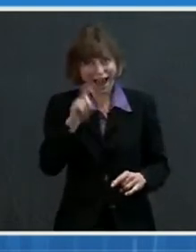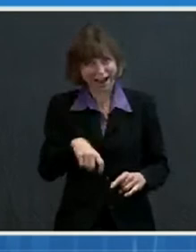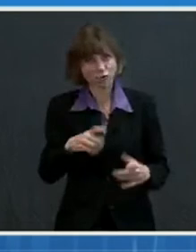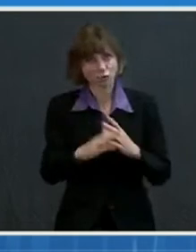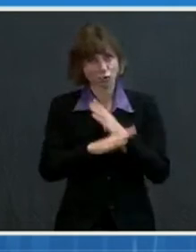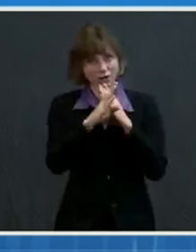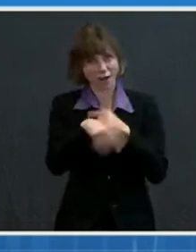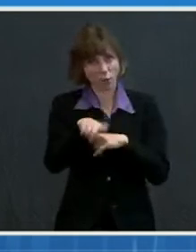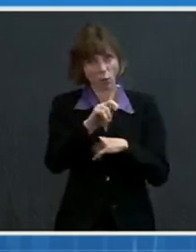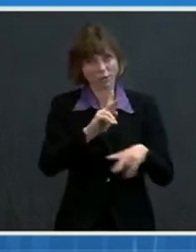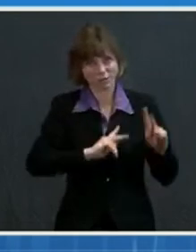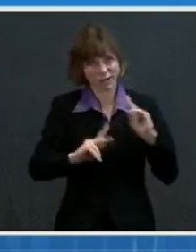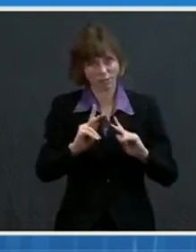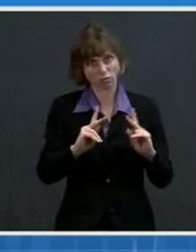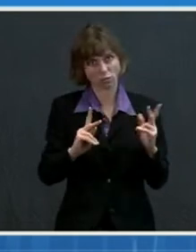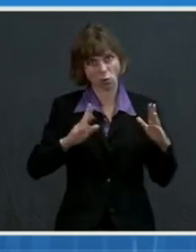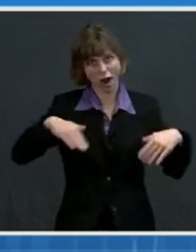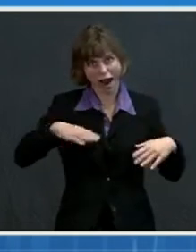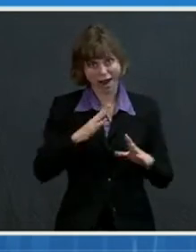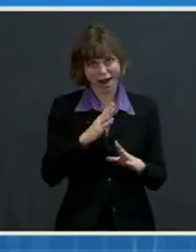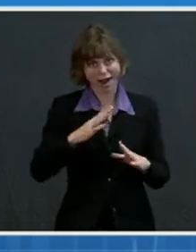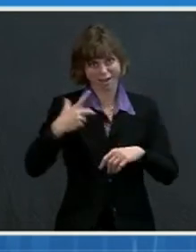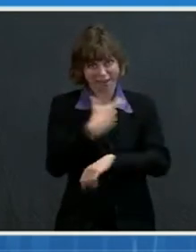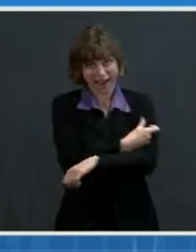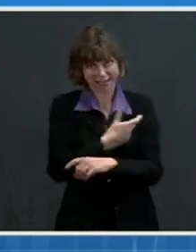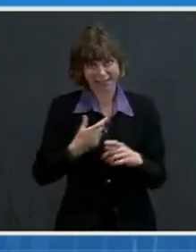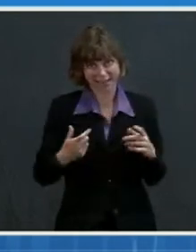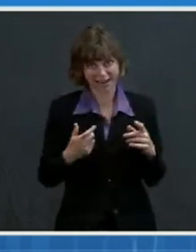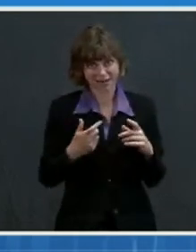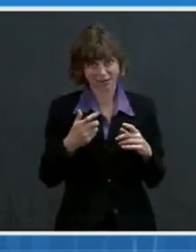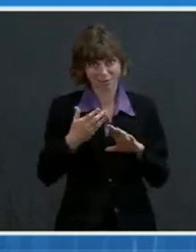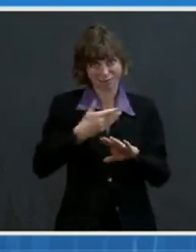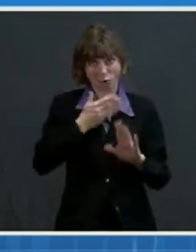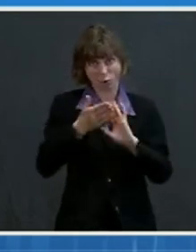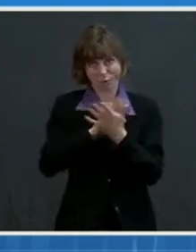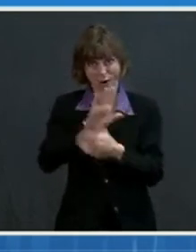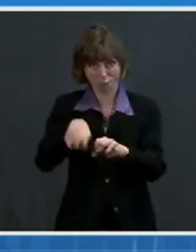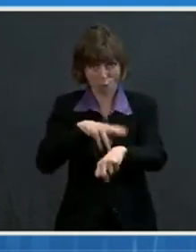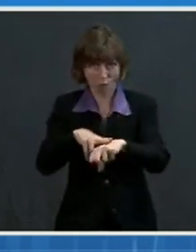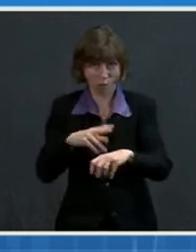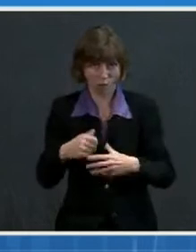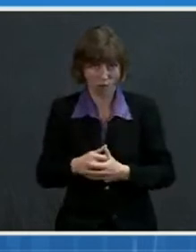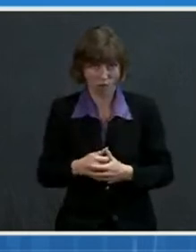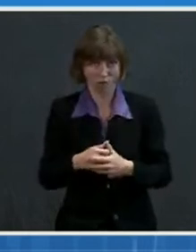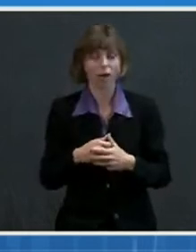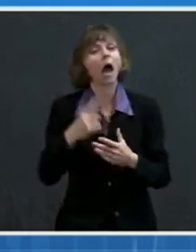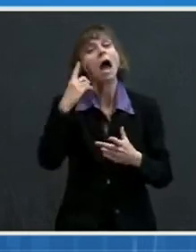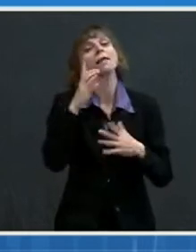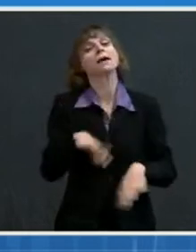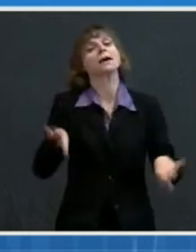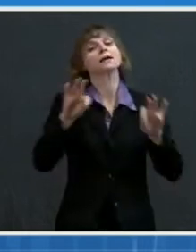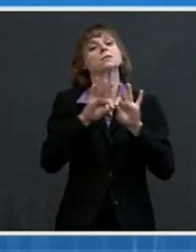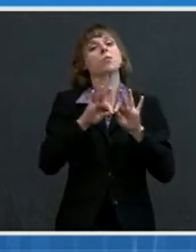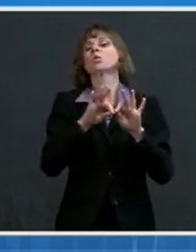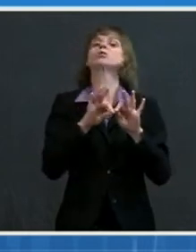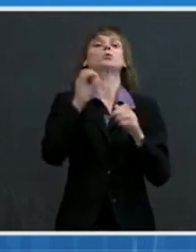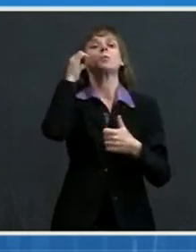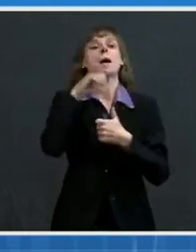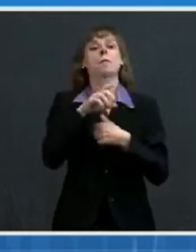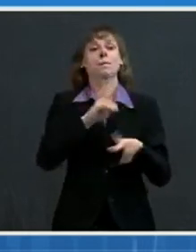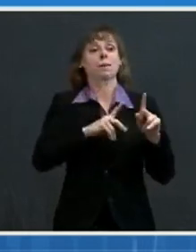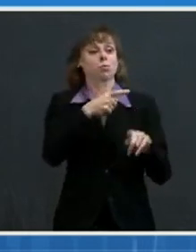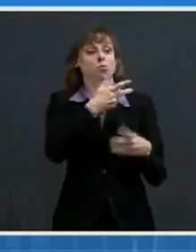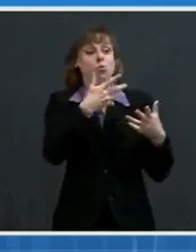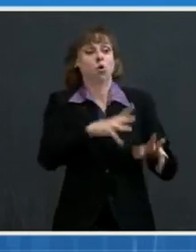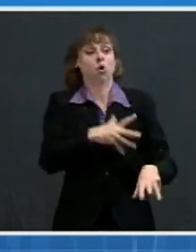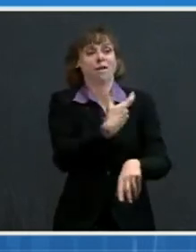vulnerable. So we're doing our best to do that. I think it's also important to remember that people who are vaccinated, there's increasing